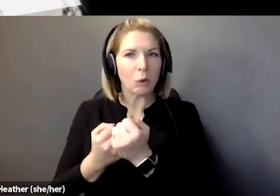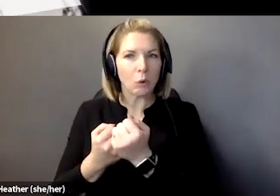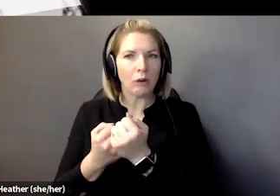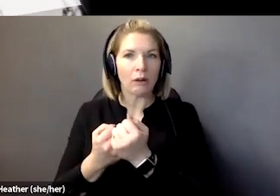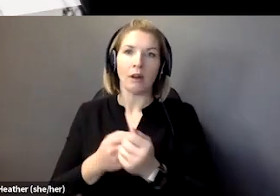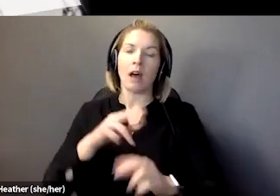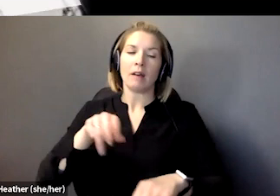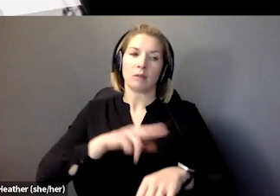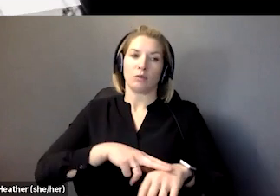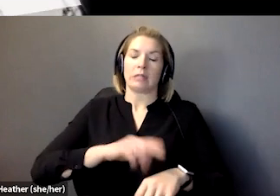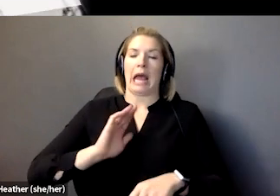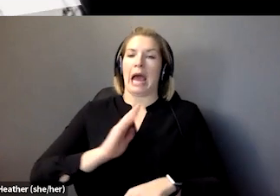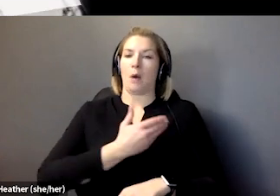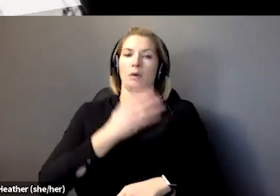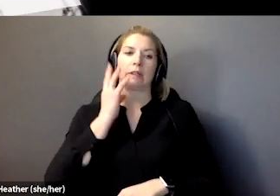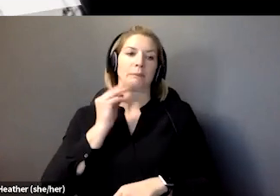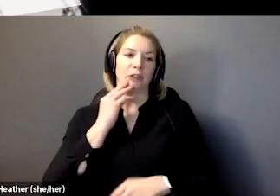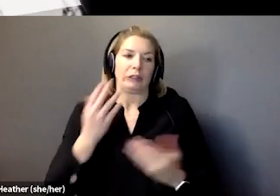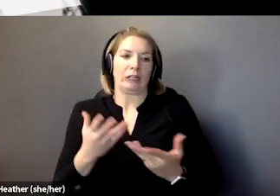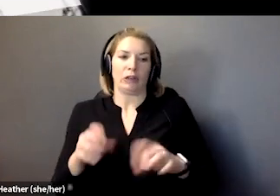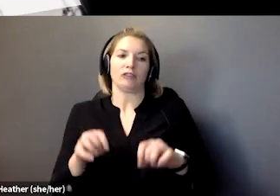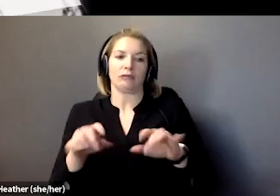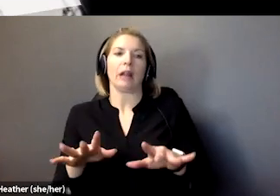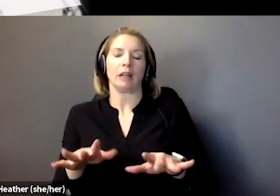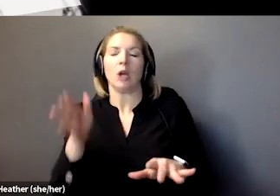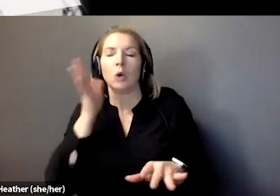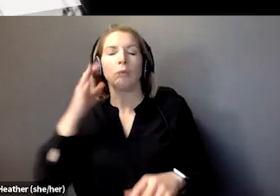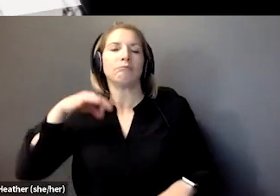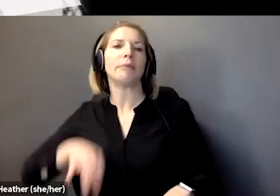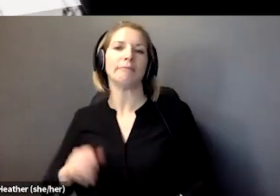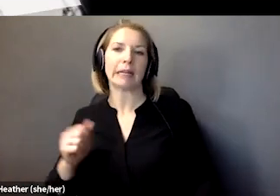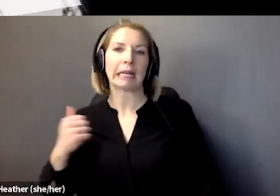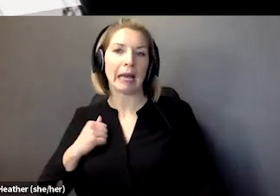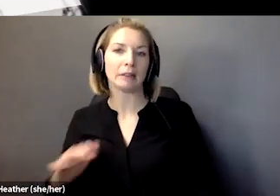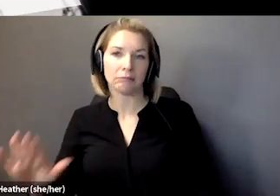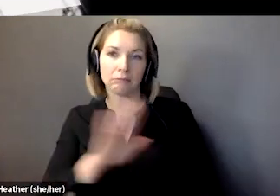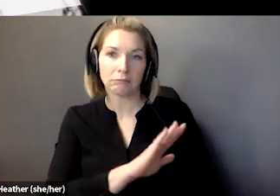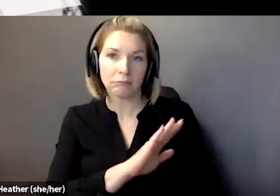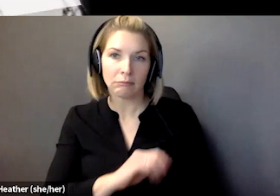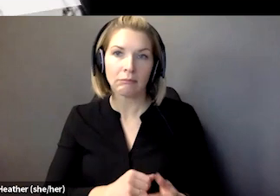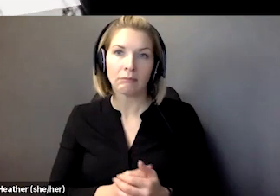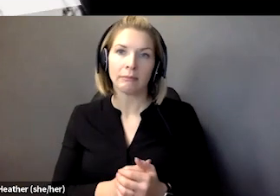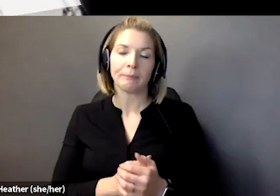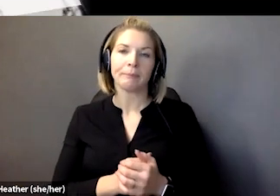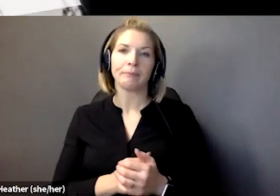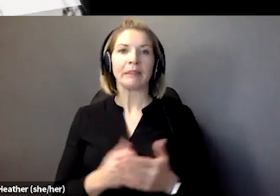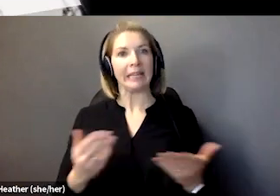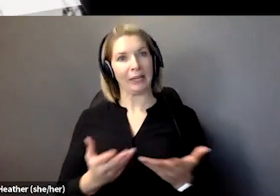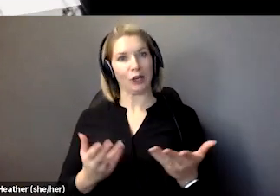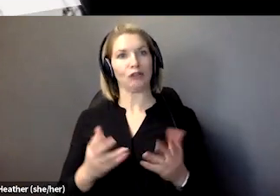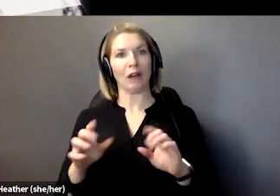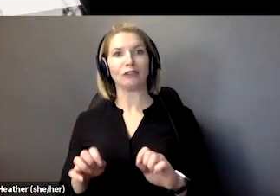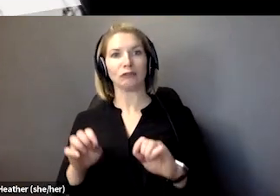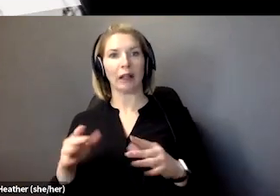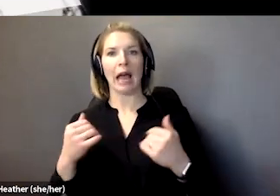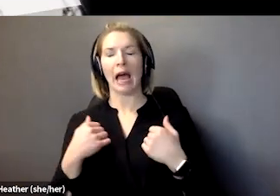experience. Jonathan, your story is immensely moving. And but now in Australia, we're well on the way to having